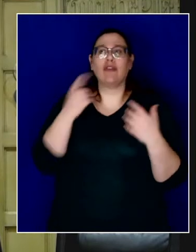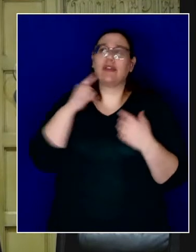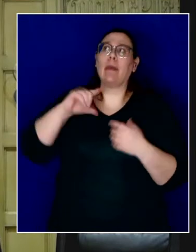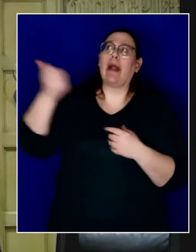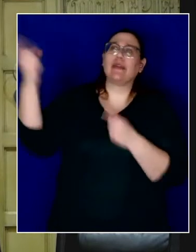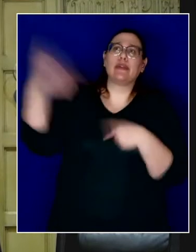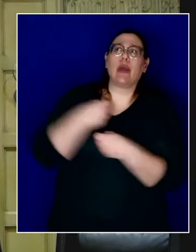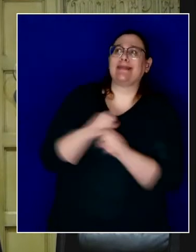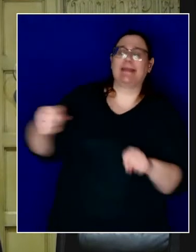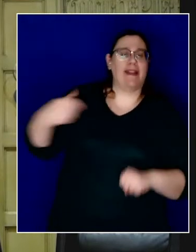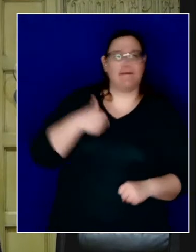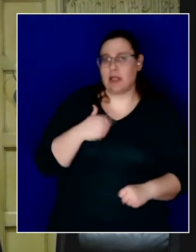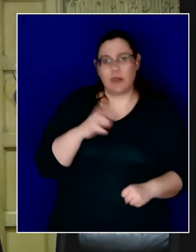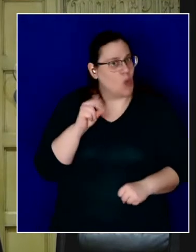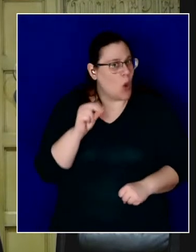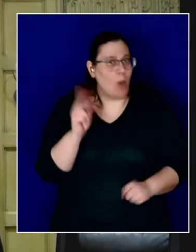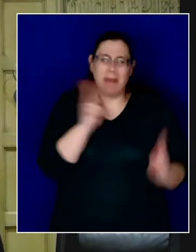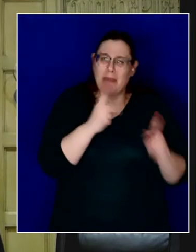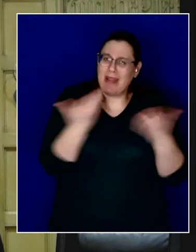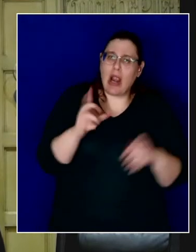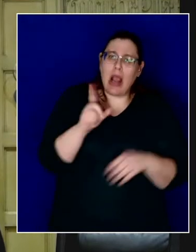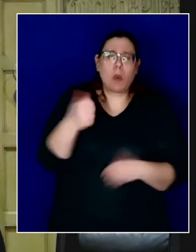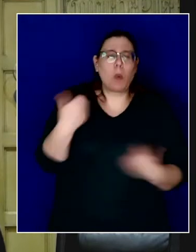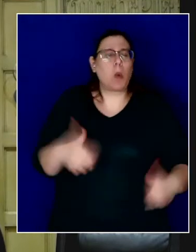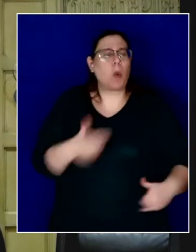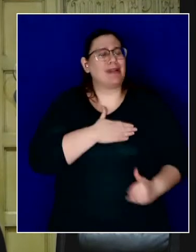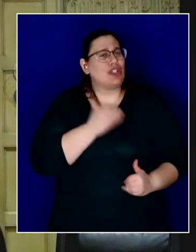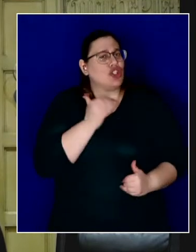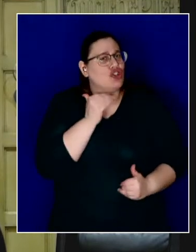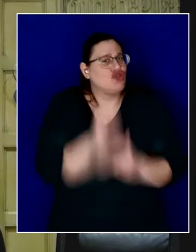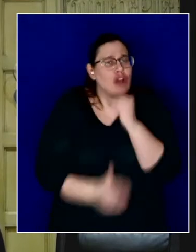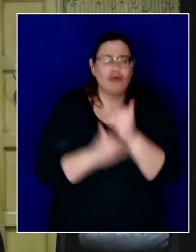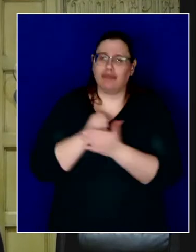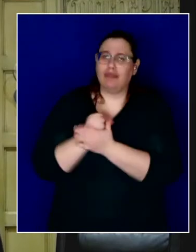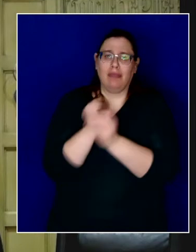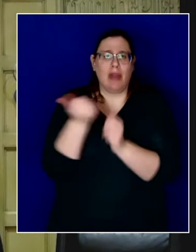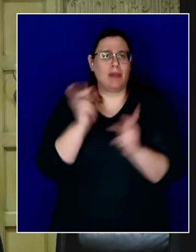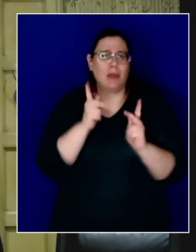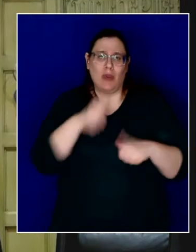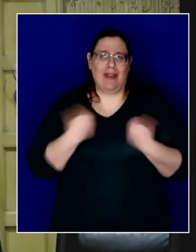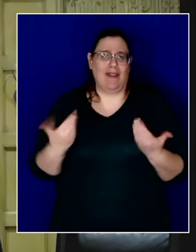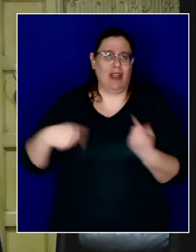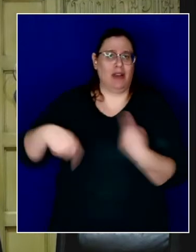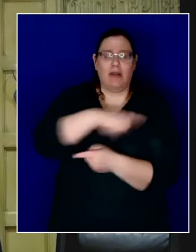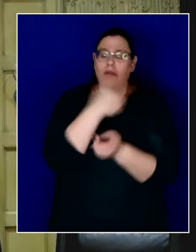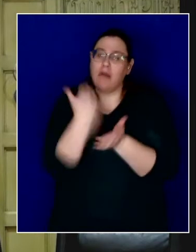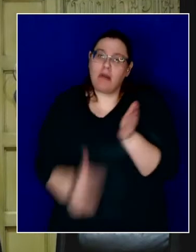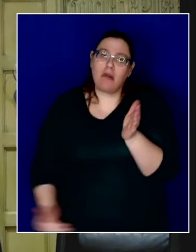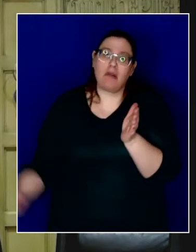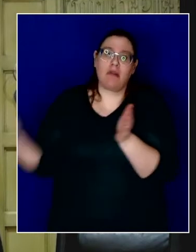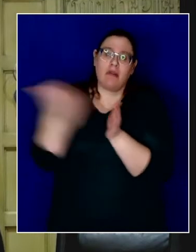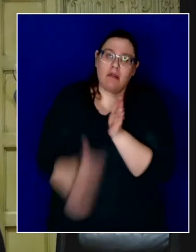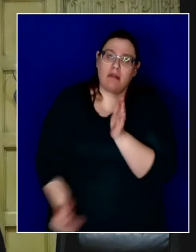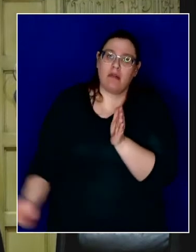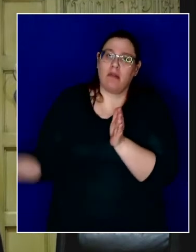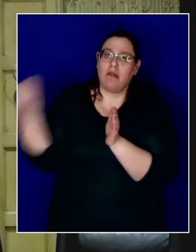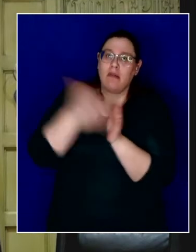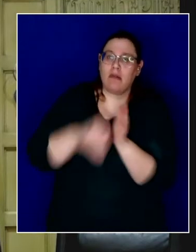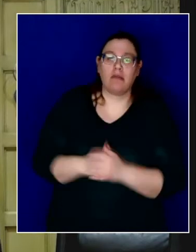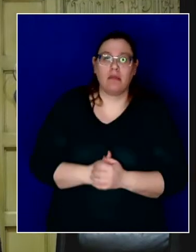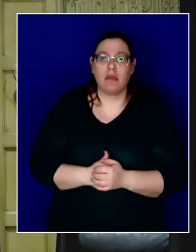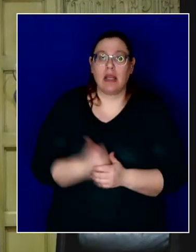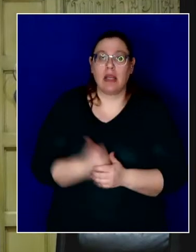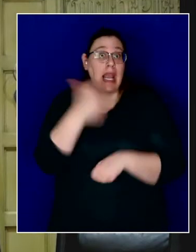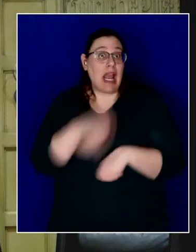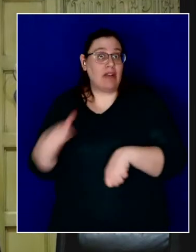Angelinos have stepped up with such generosity to help their fellow residents again and again and again. Every time